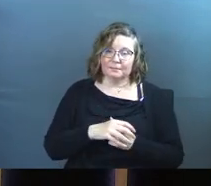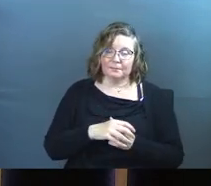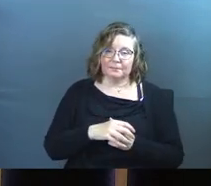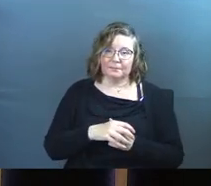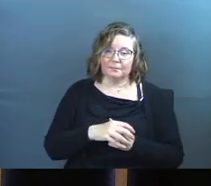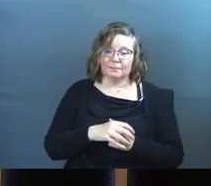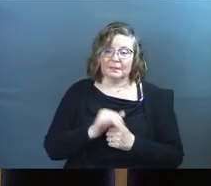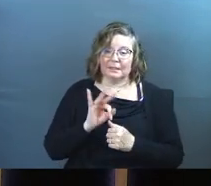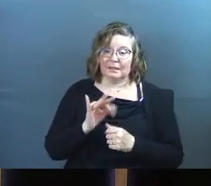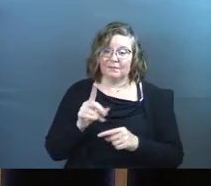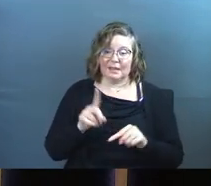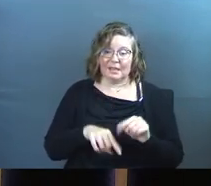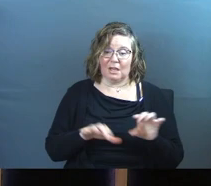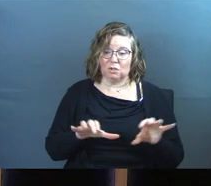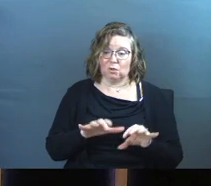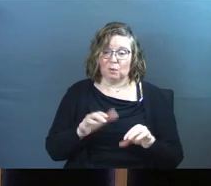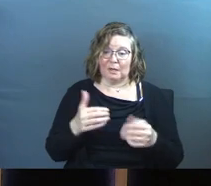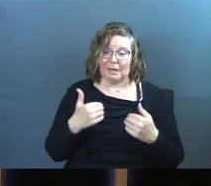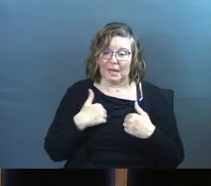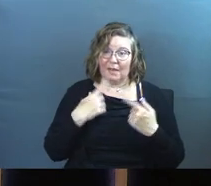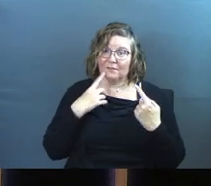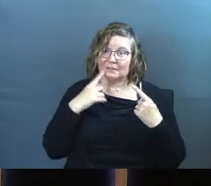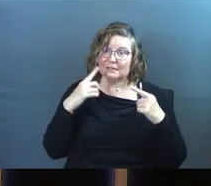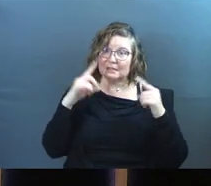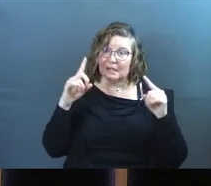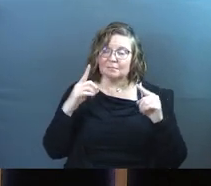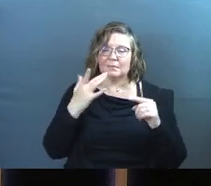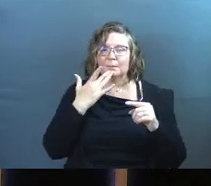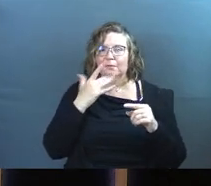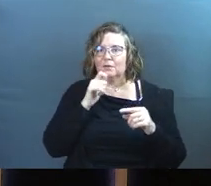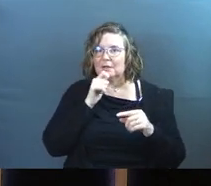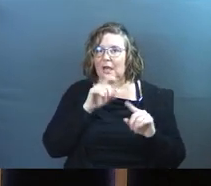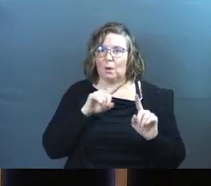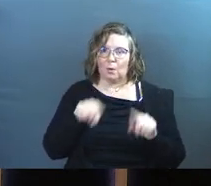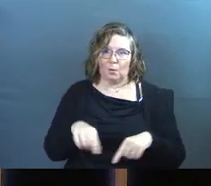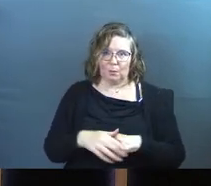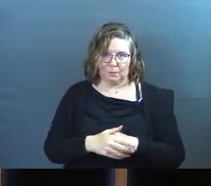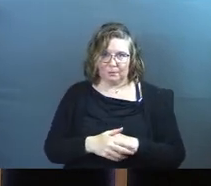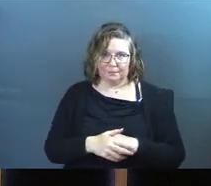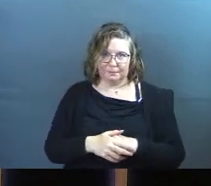that if I can't do it and have success with it, I'd rather not go.